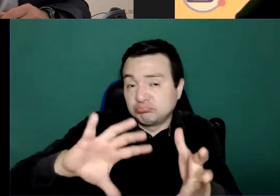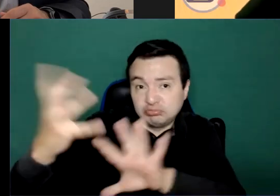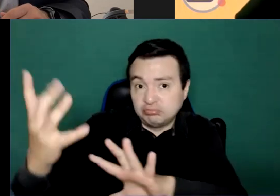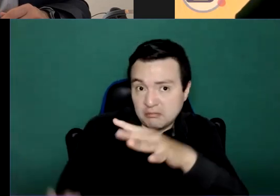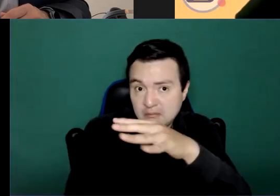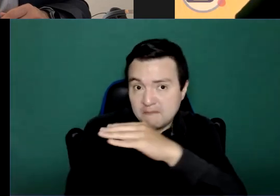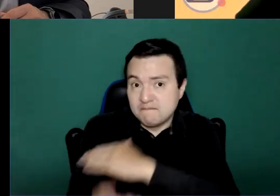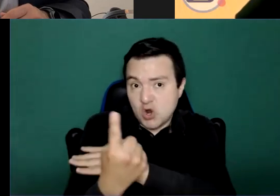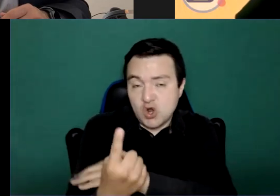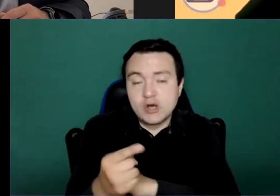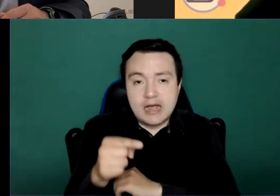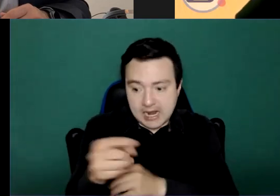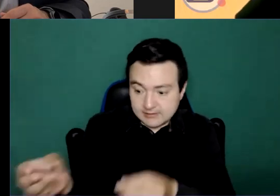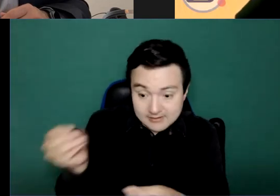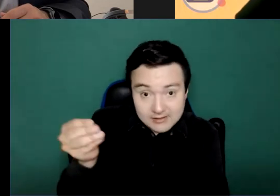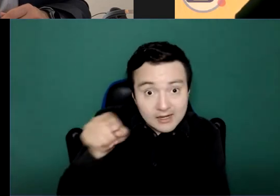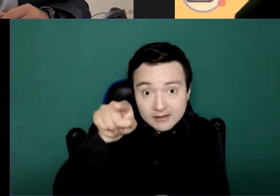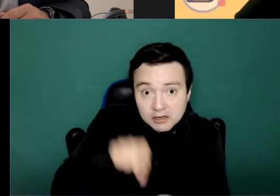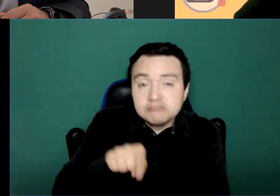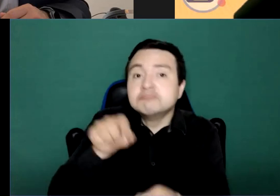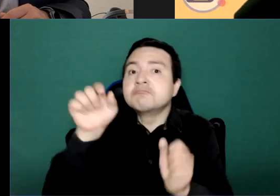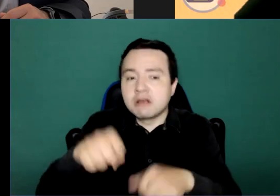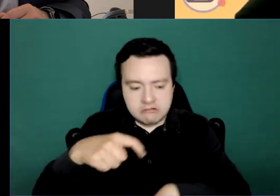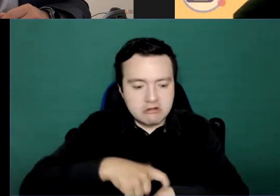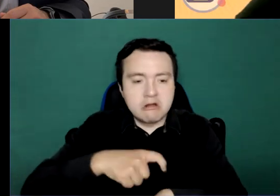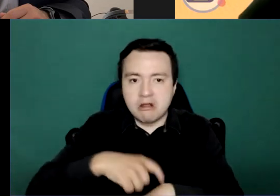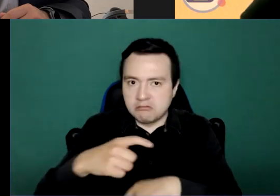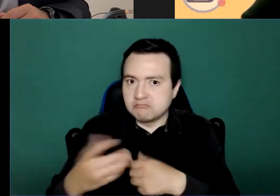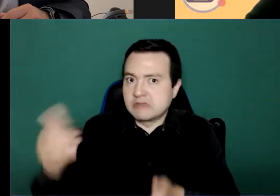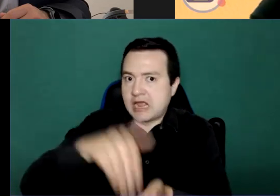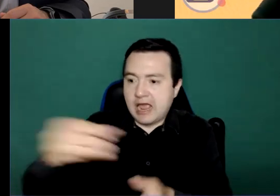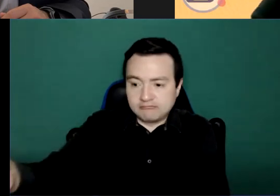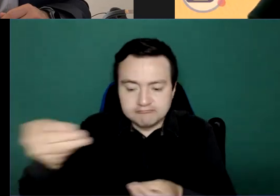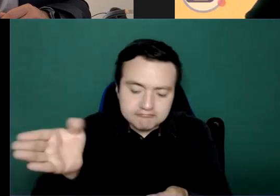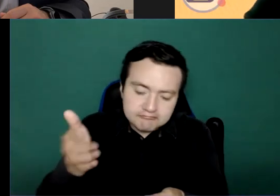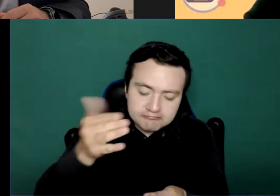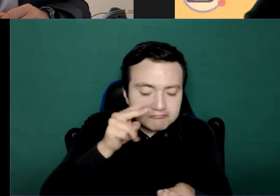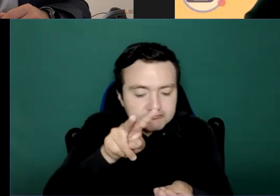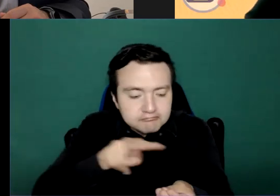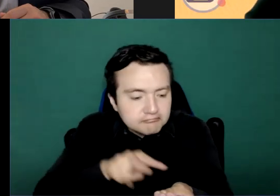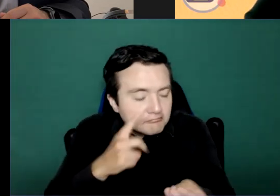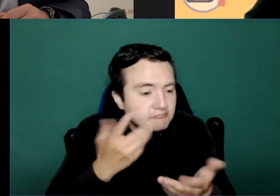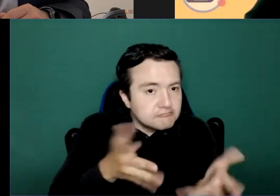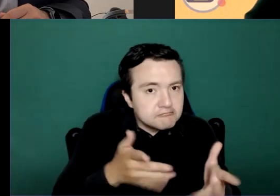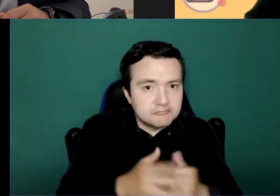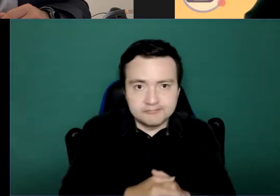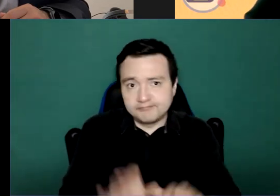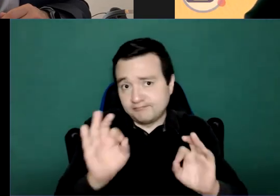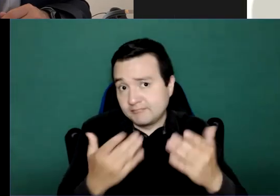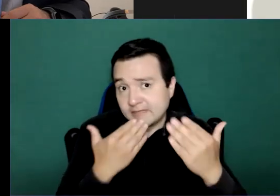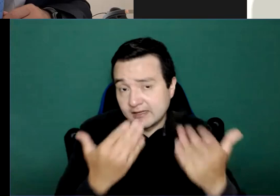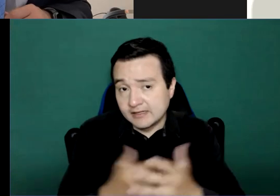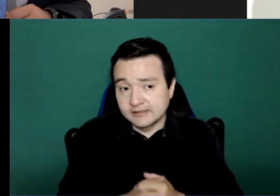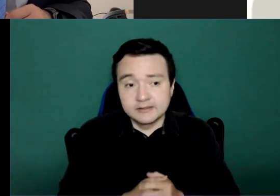care document was produced and it provides some basic information along these lines, but I think it's worth